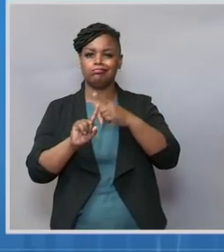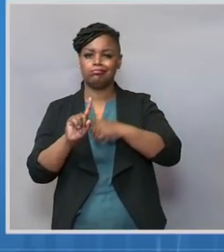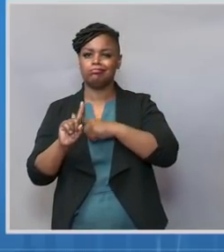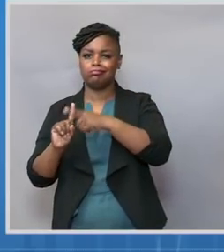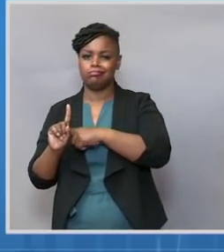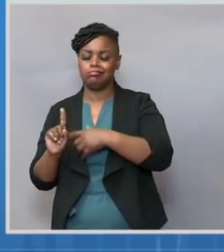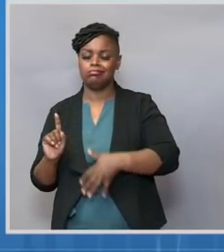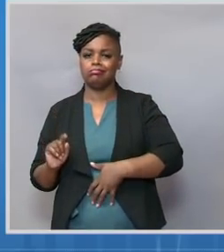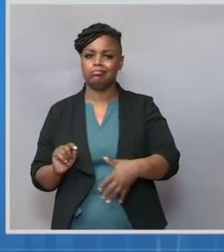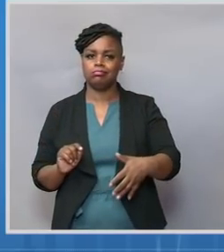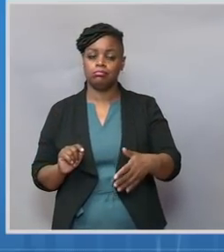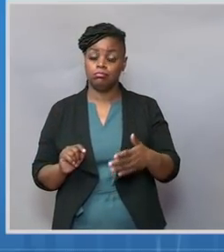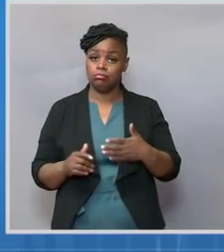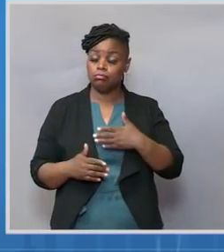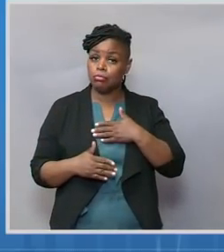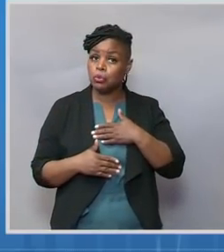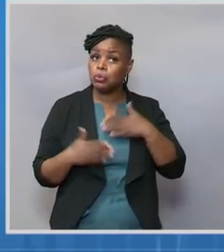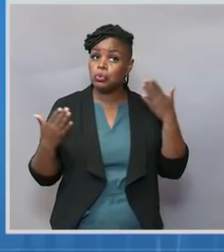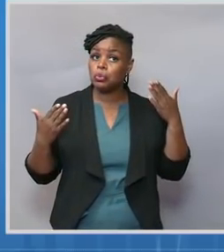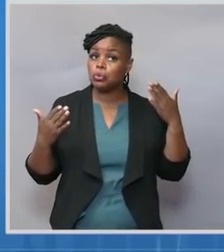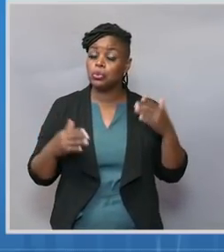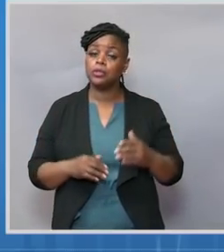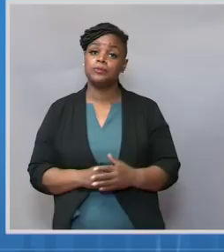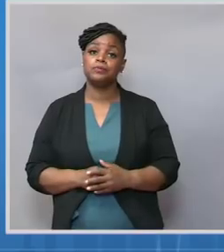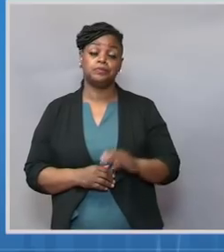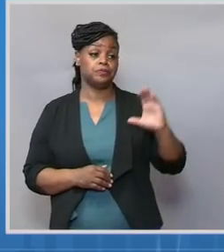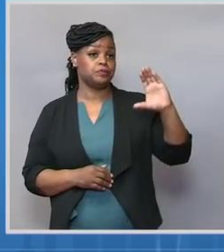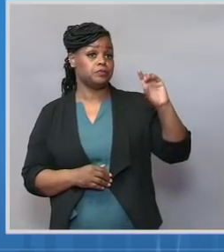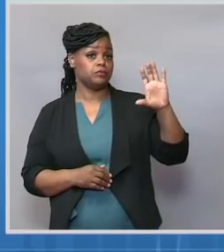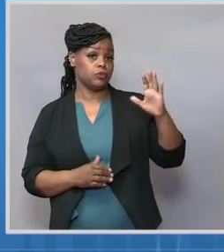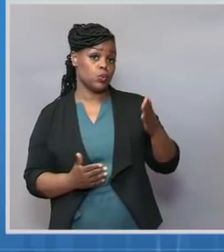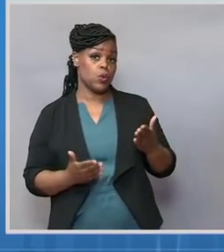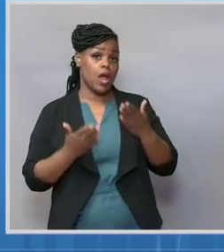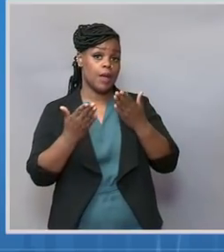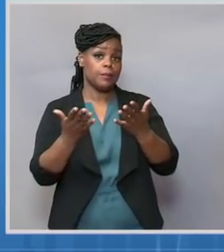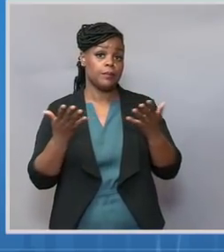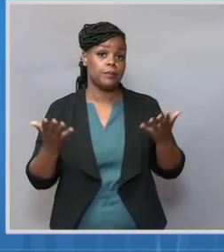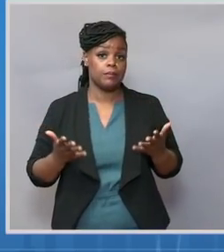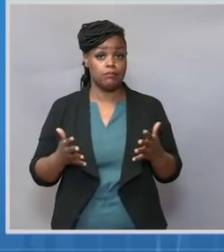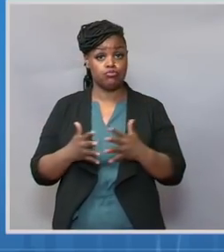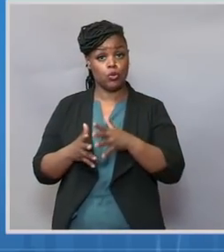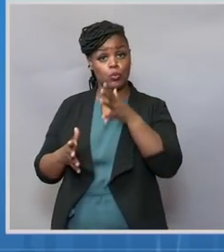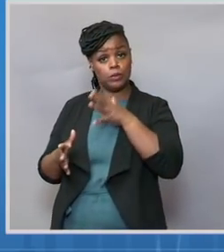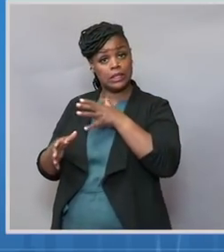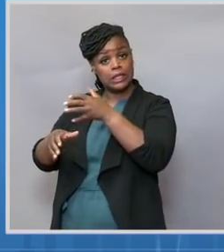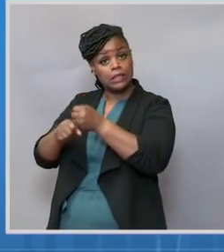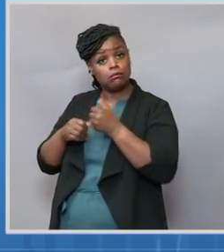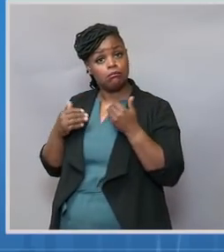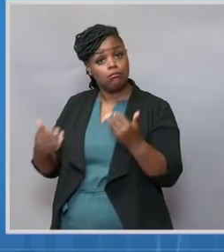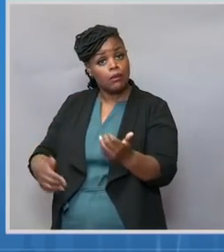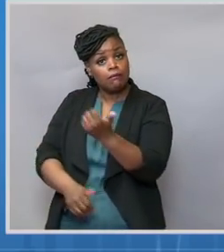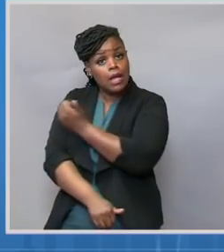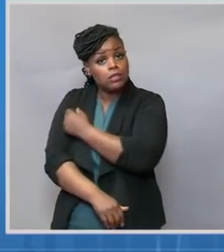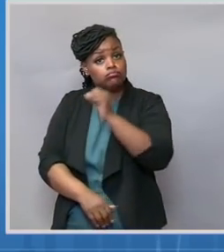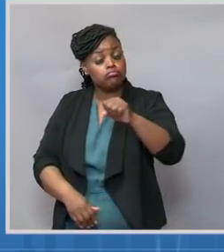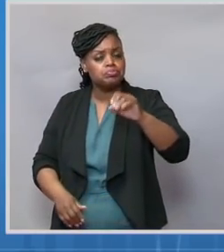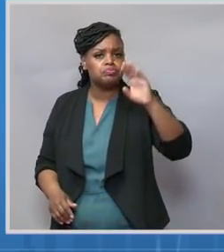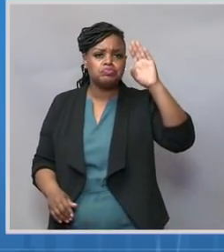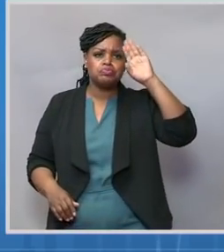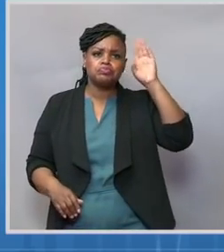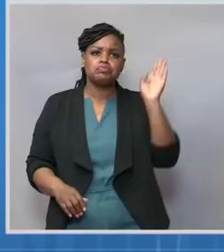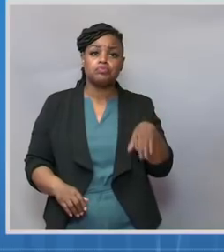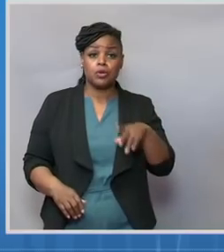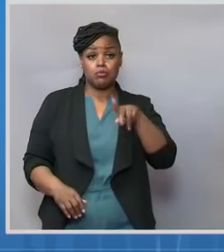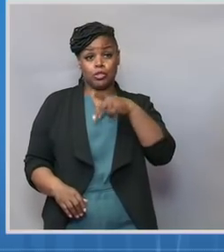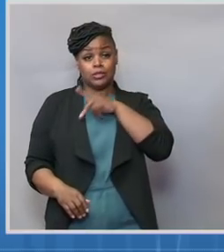CDC recommends that pregnant people receive the COVID-19 vaccine. We know that this is a deeply personal decision, and I